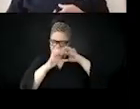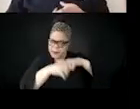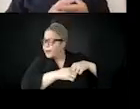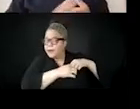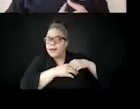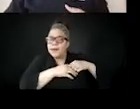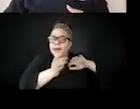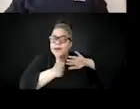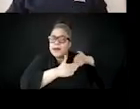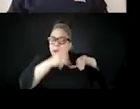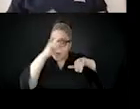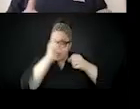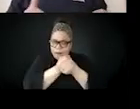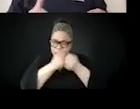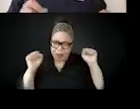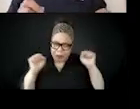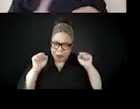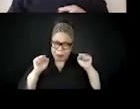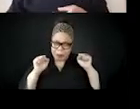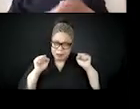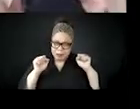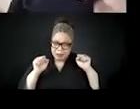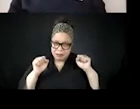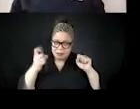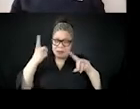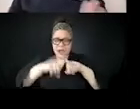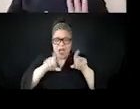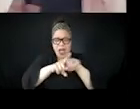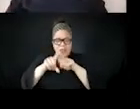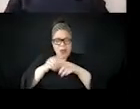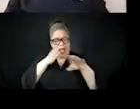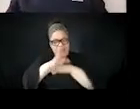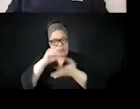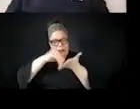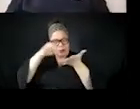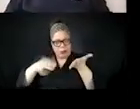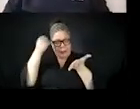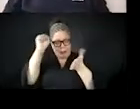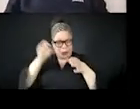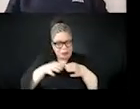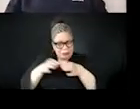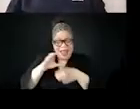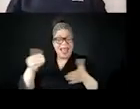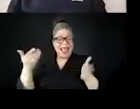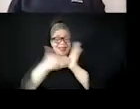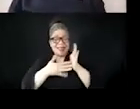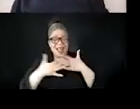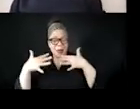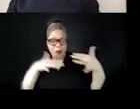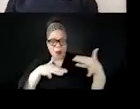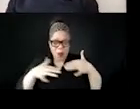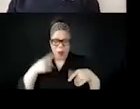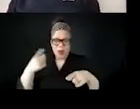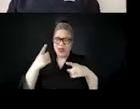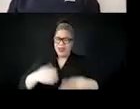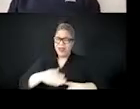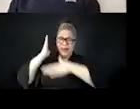disrupting Puerto Rican independence, like all these different sort of movements basically have many arms to it.